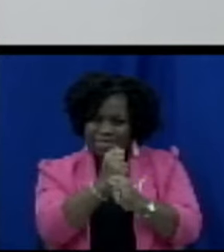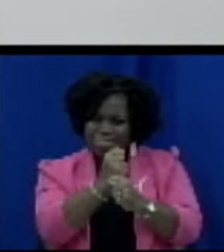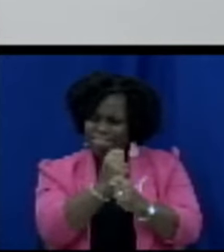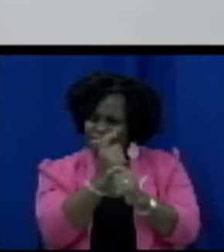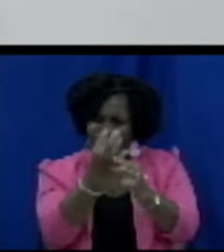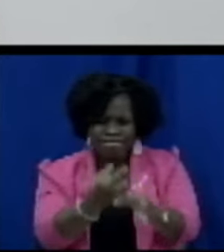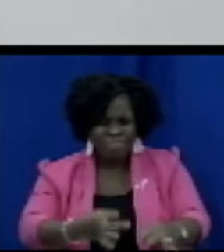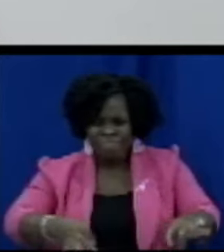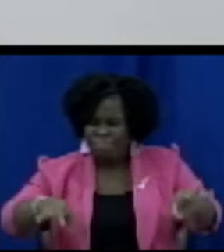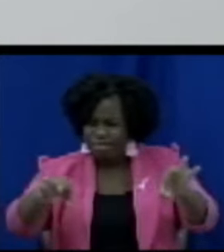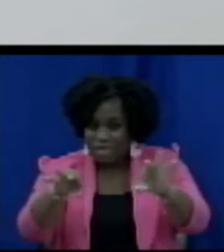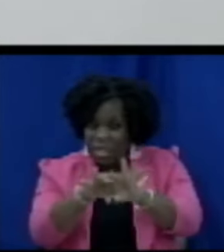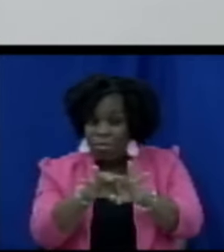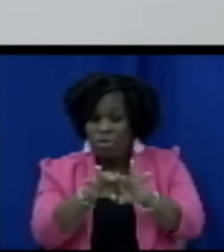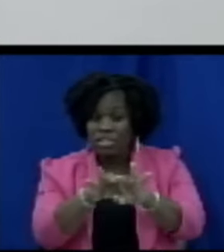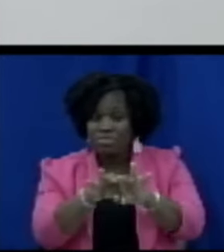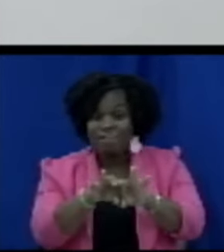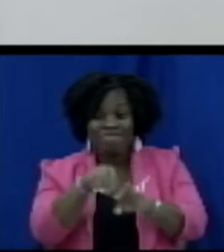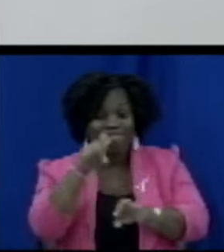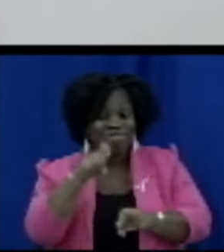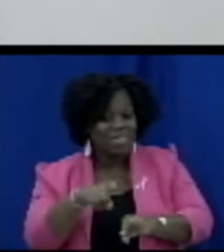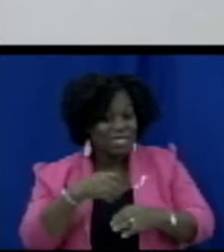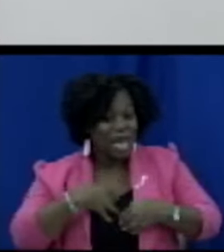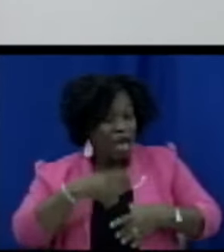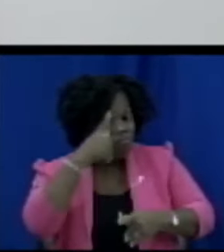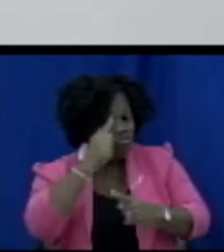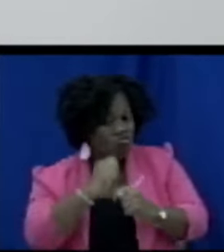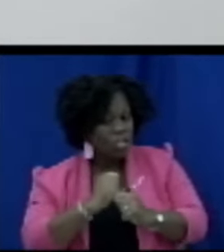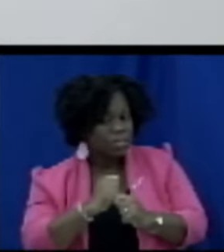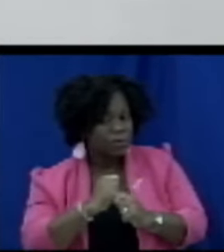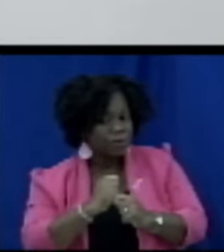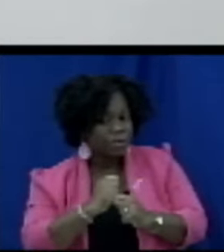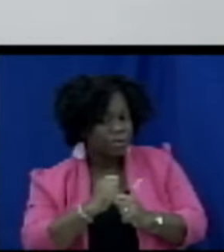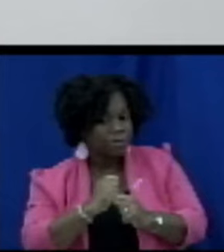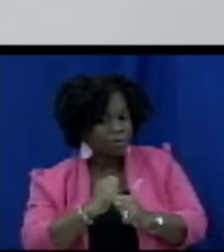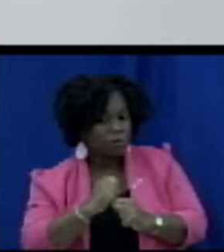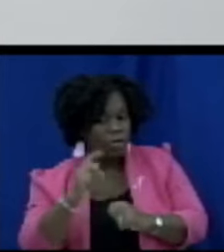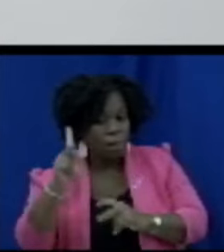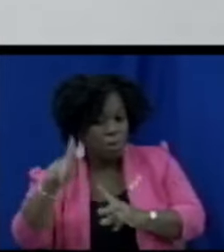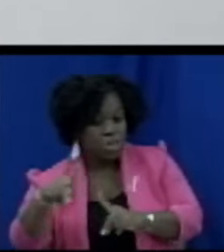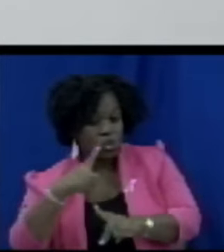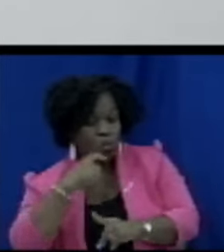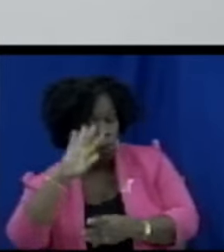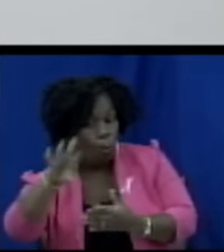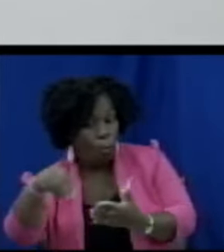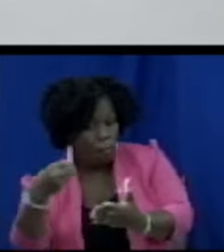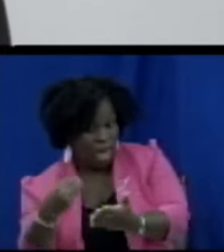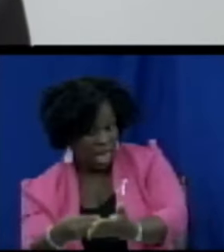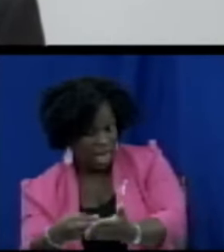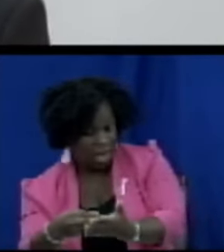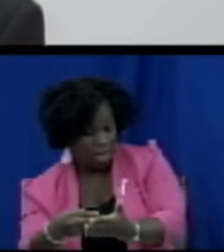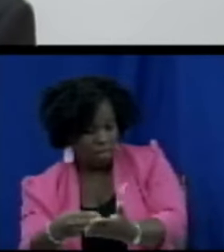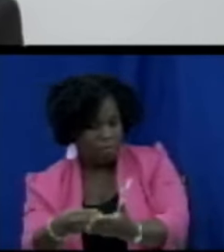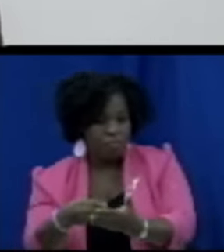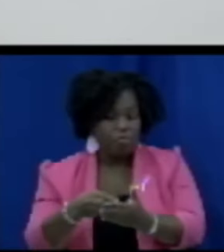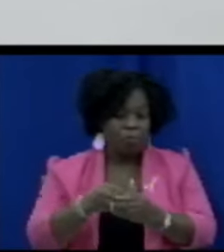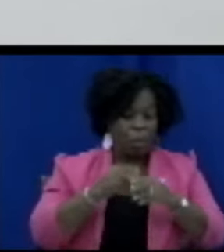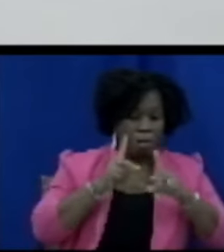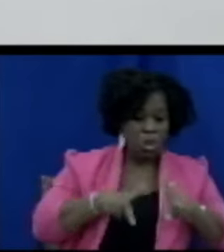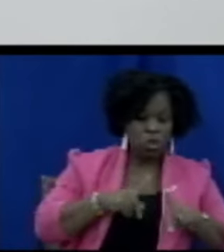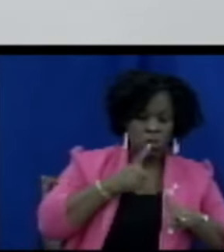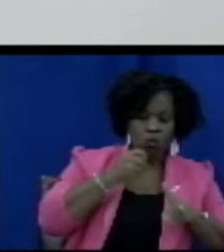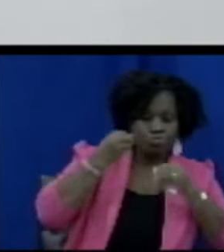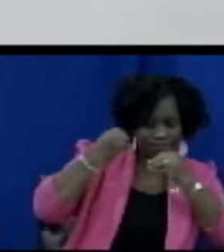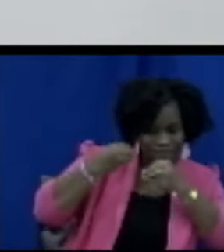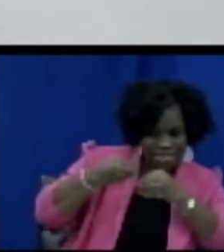between the consumer and the provider of the services or goods that are being that